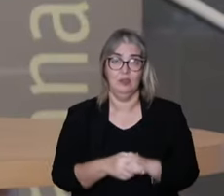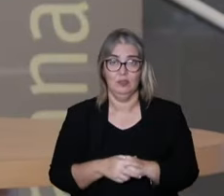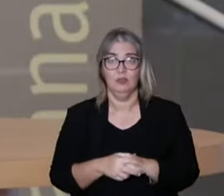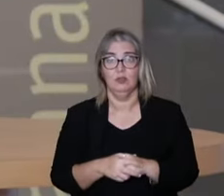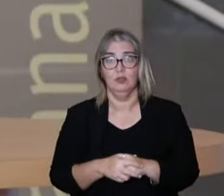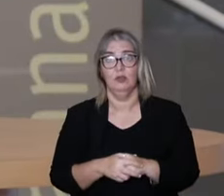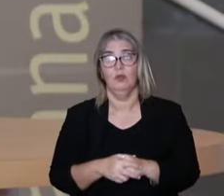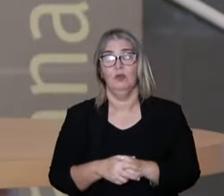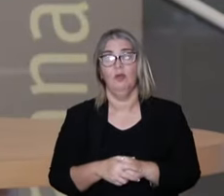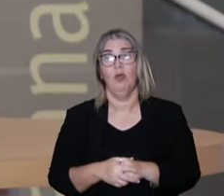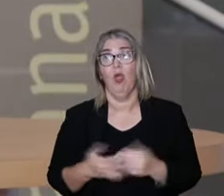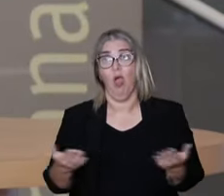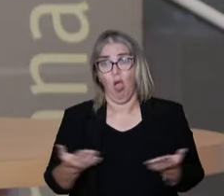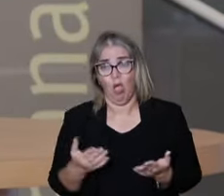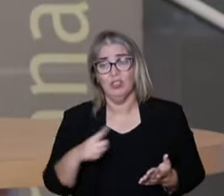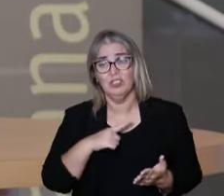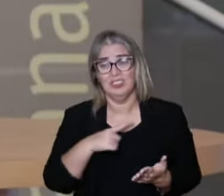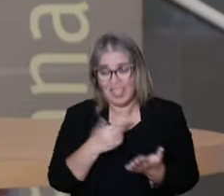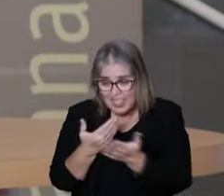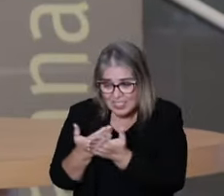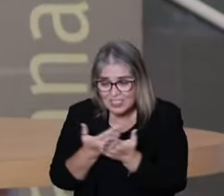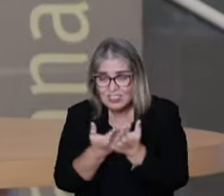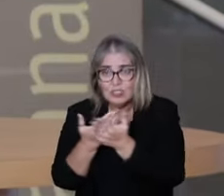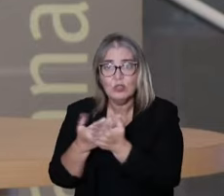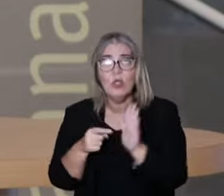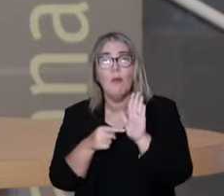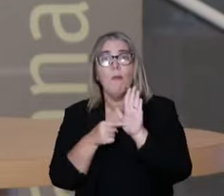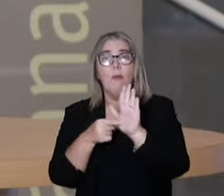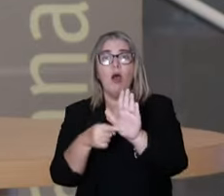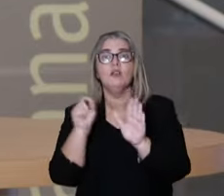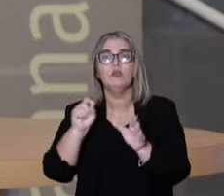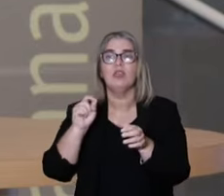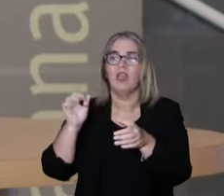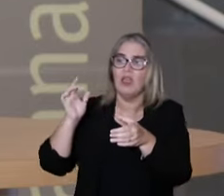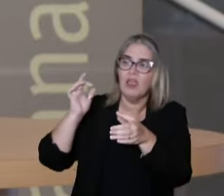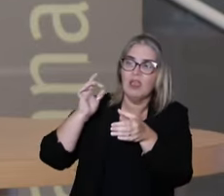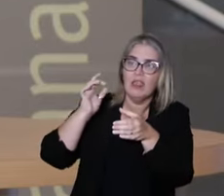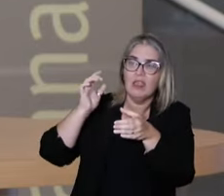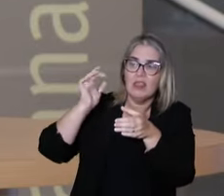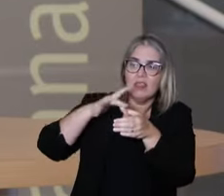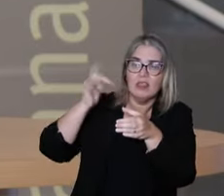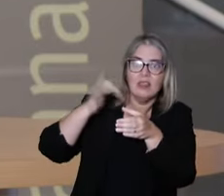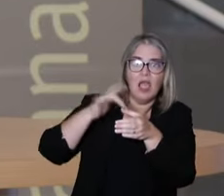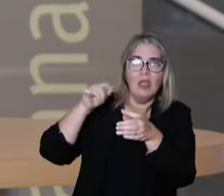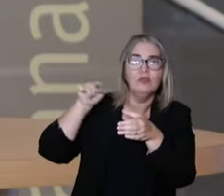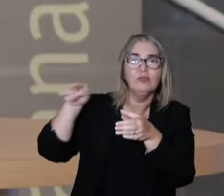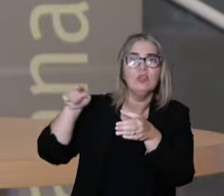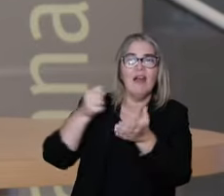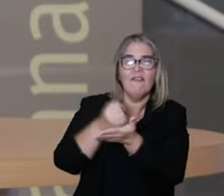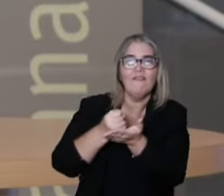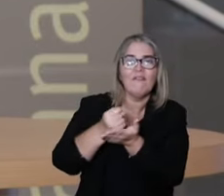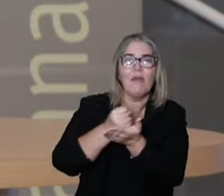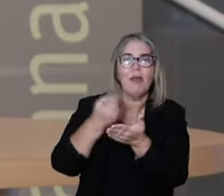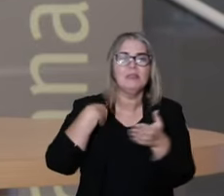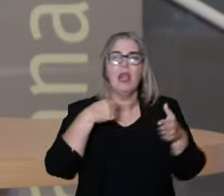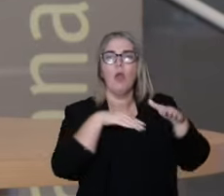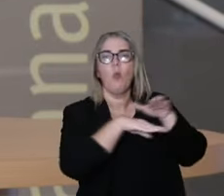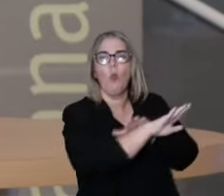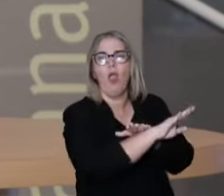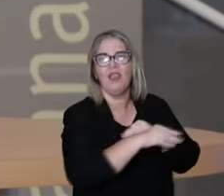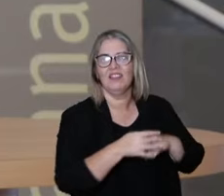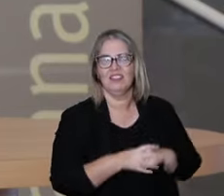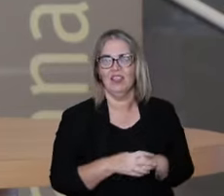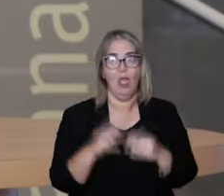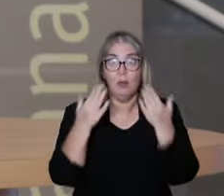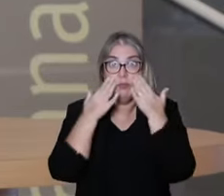here and not even in other countries. But we have a lot of studies that the database, our pharmaceutical industry have the study and